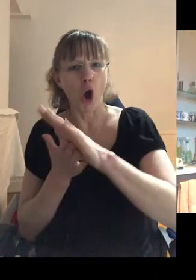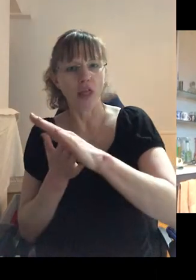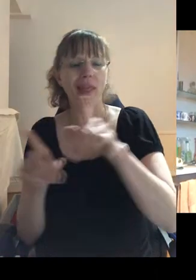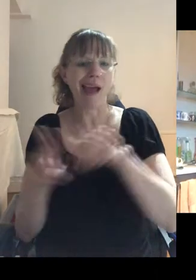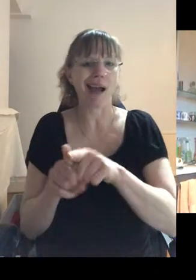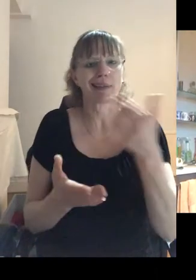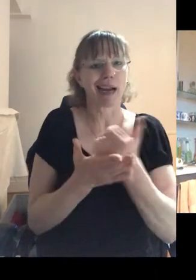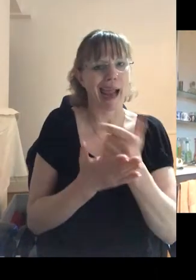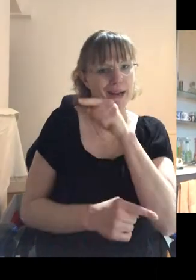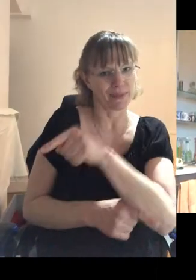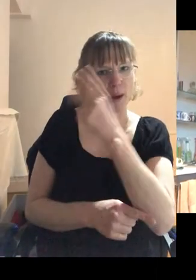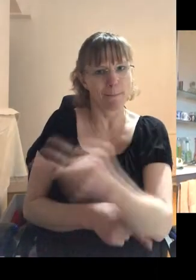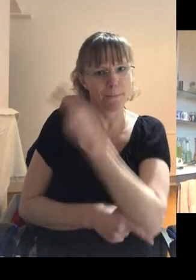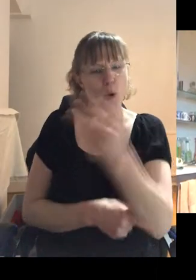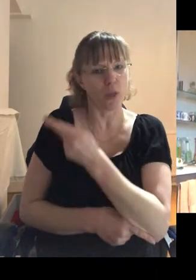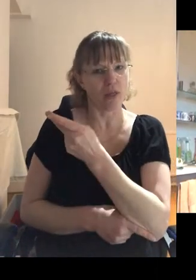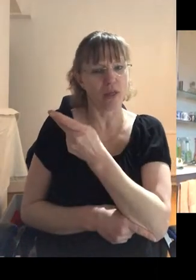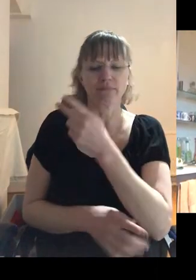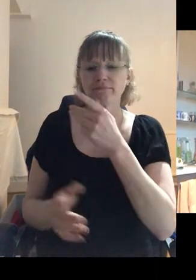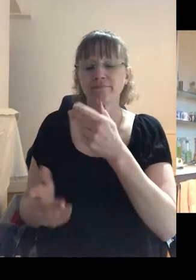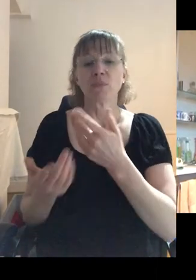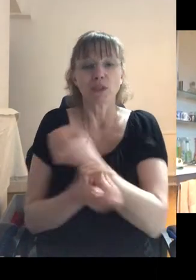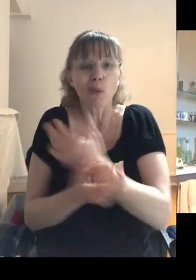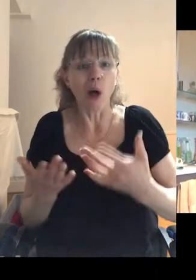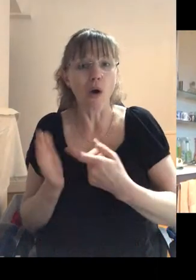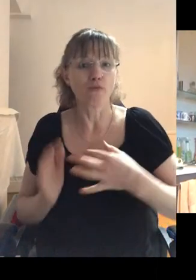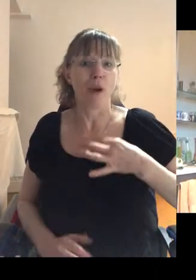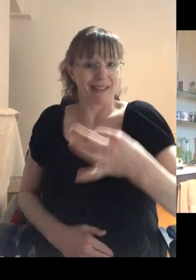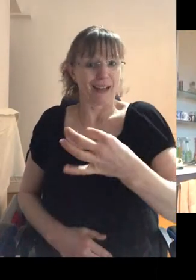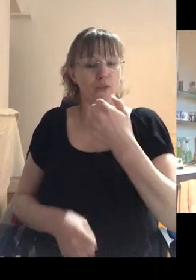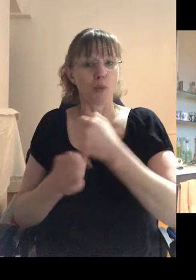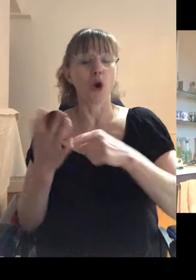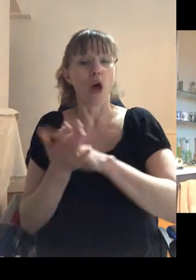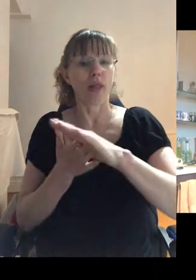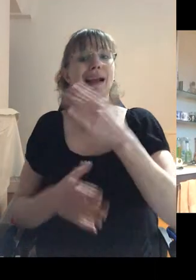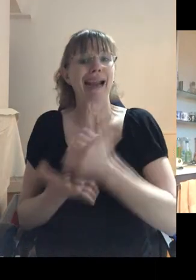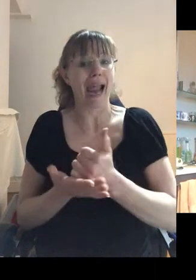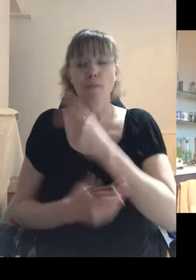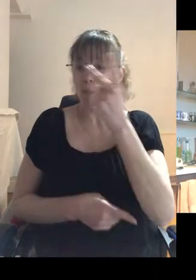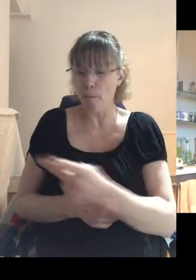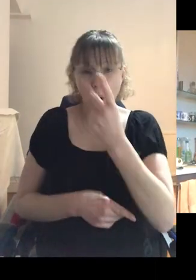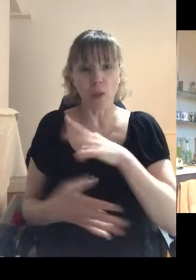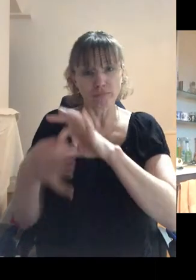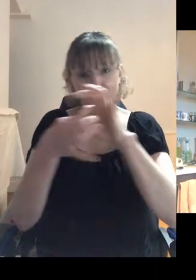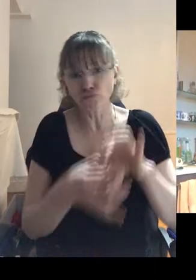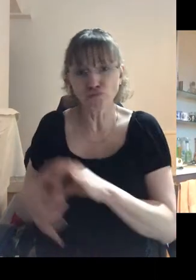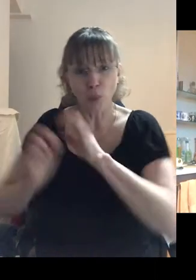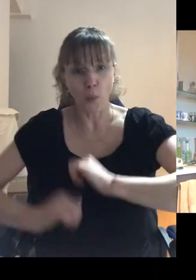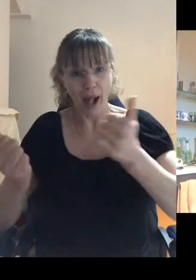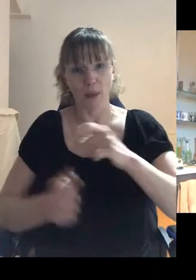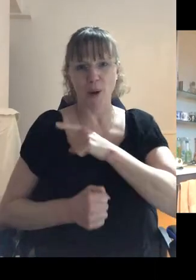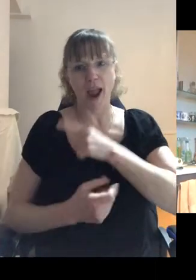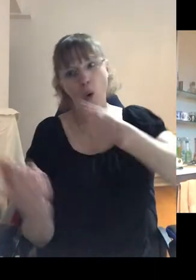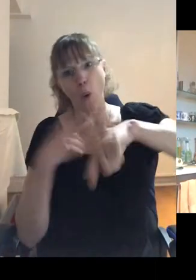there was as much gay as goth representation and the two groups mixed together very well because we were all freaks in, in that